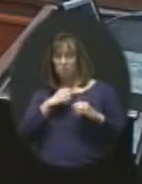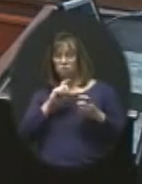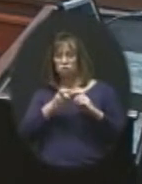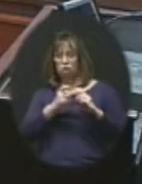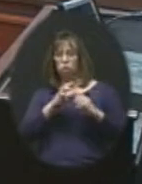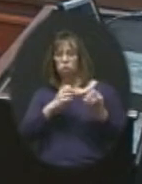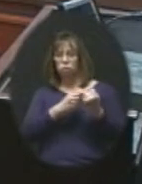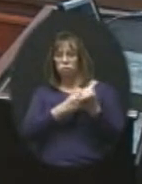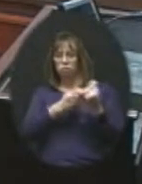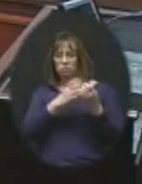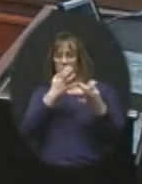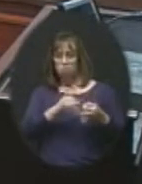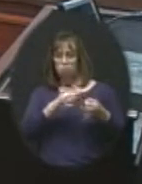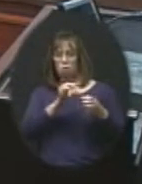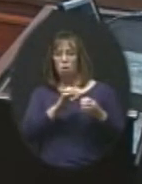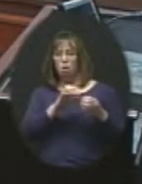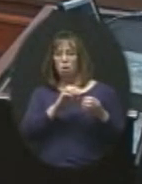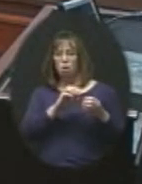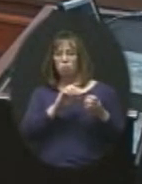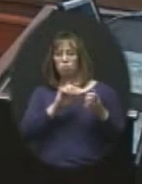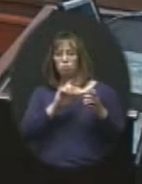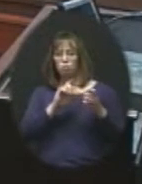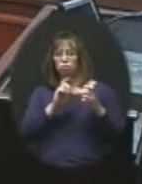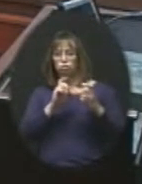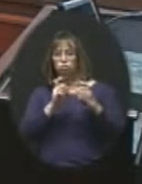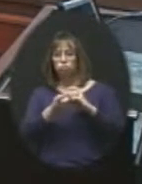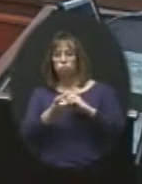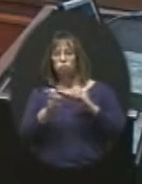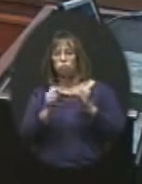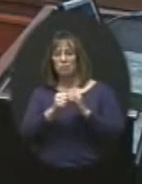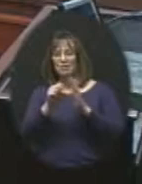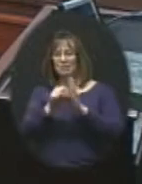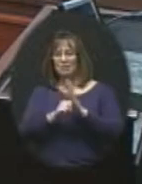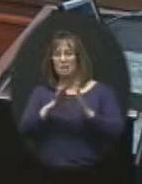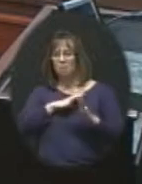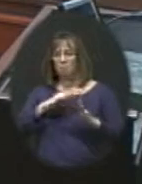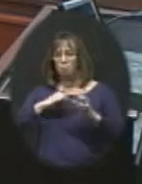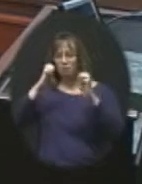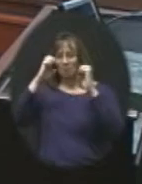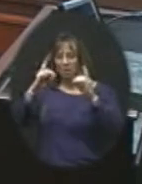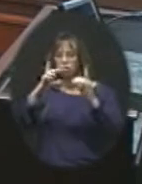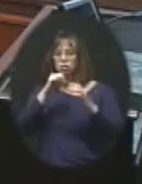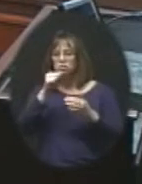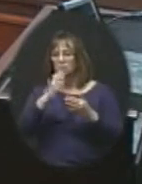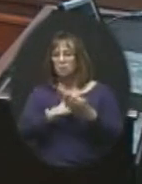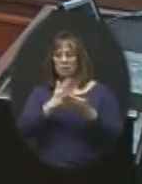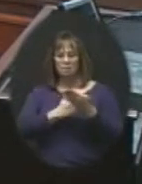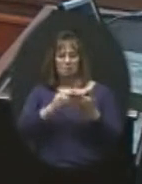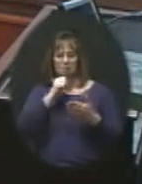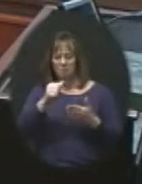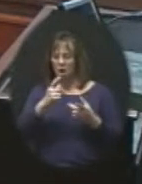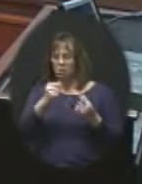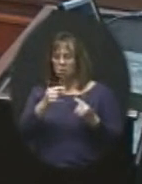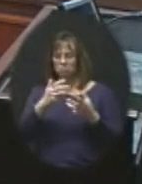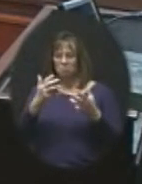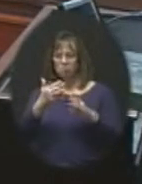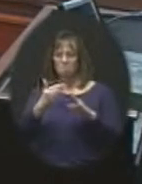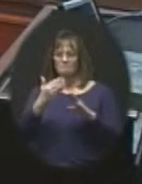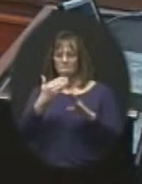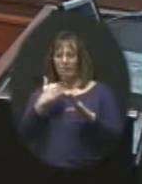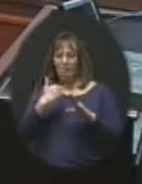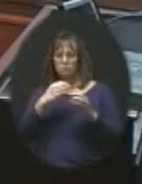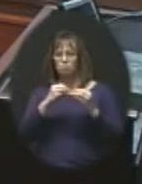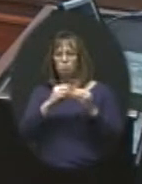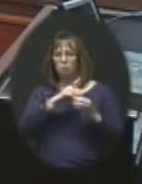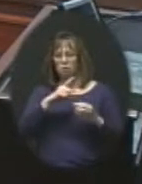moving more in alignment with the State Board of Education. Something that they haven't done as much in the past. It was more on the